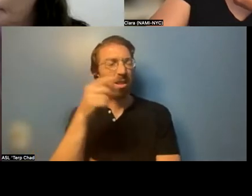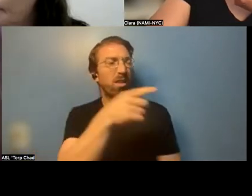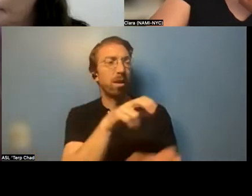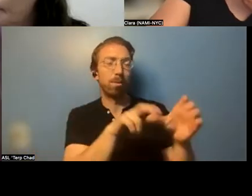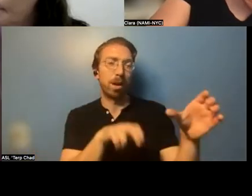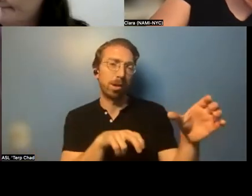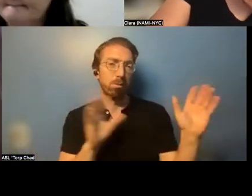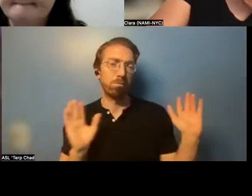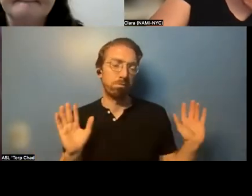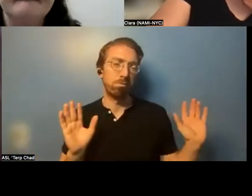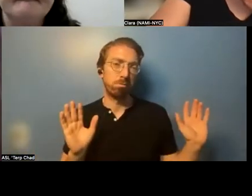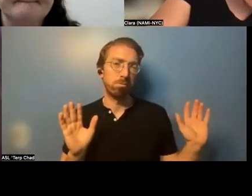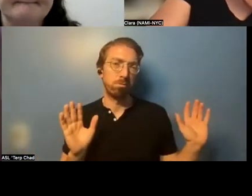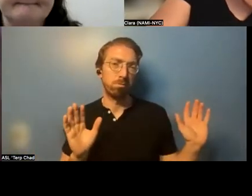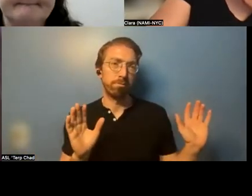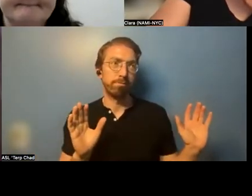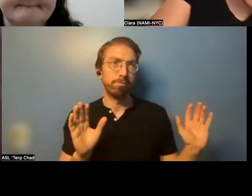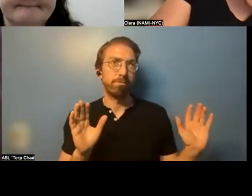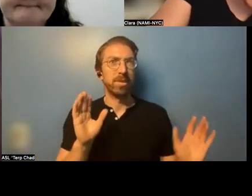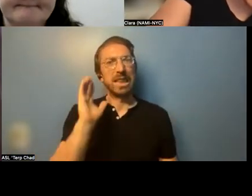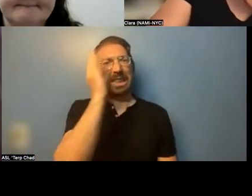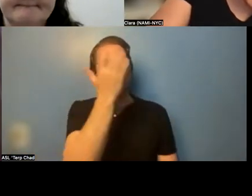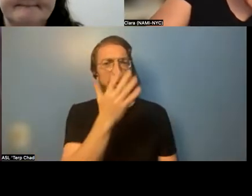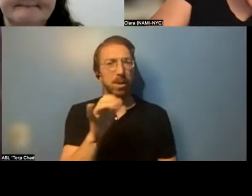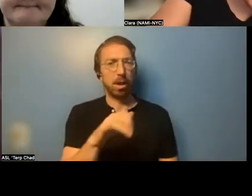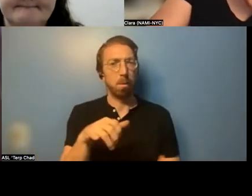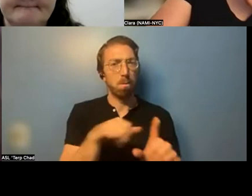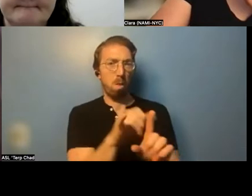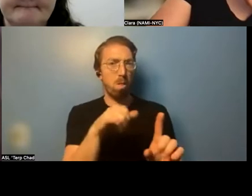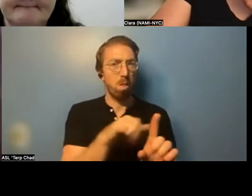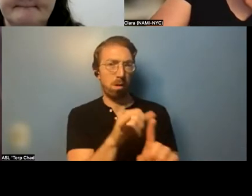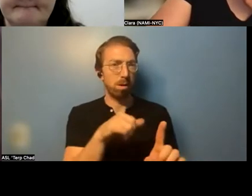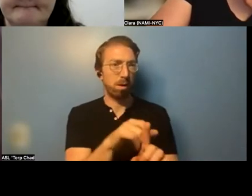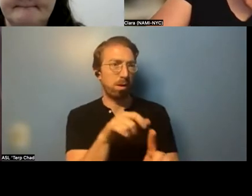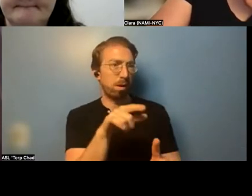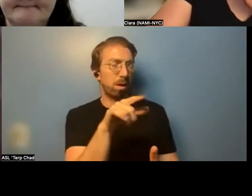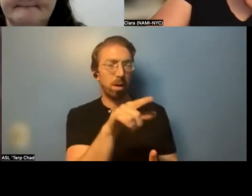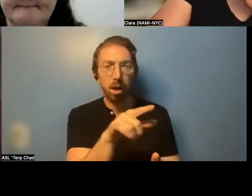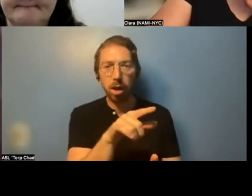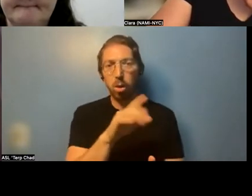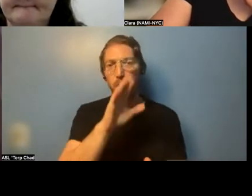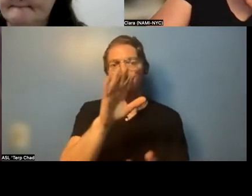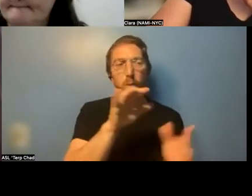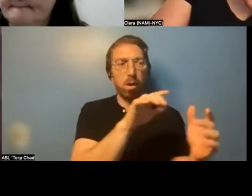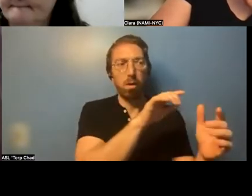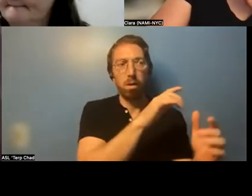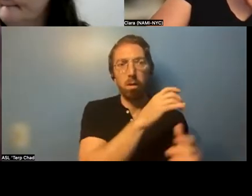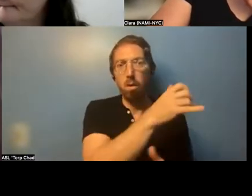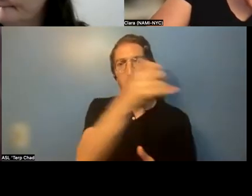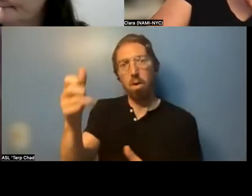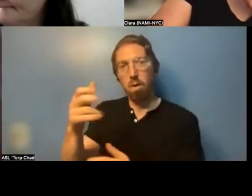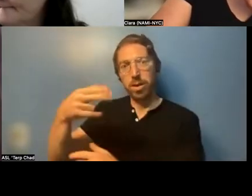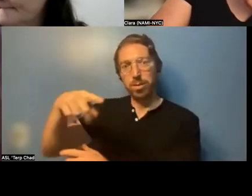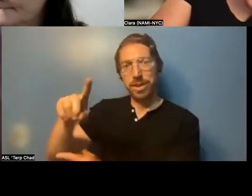appear, it appears to be a bully tactic, or we're going to call HPD, who's going to back us up on what these numbers are, which are like